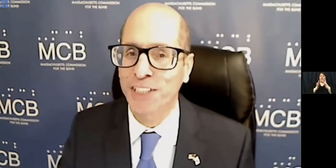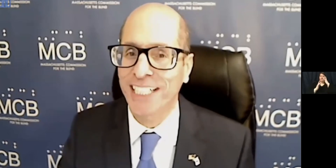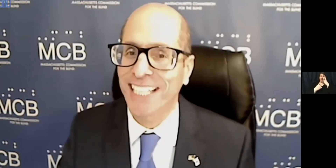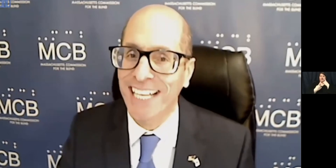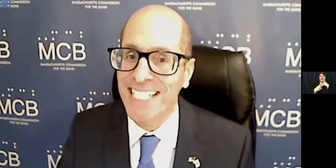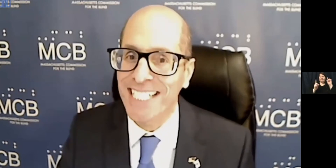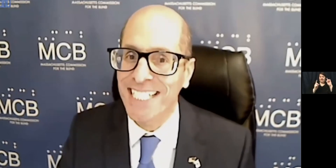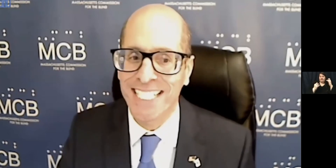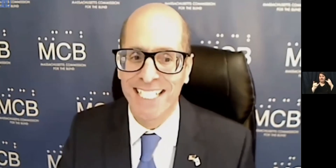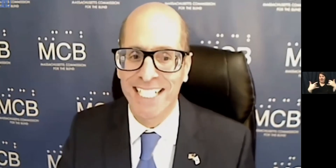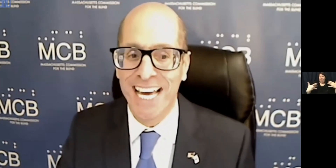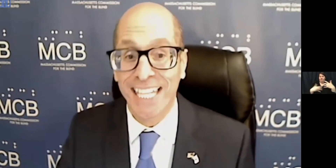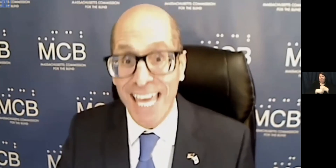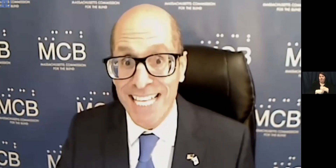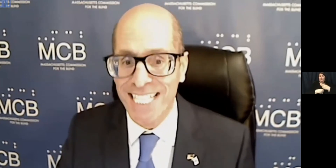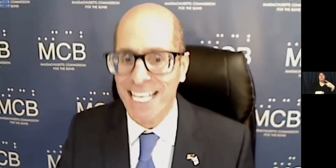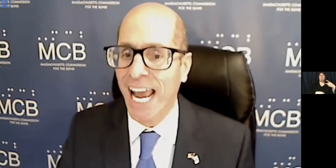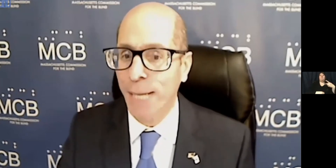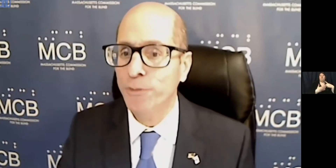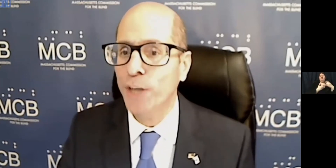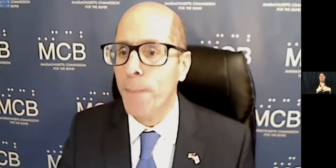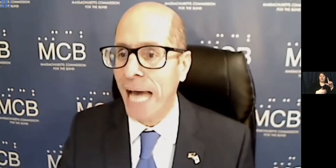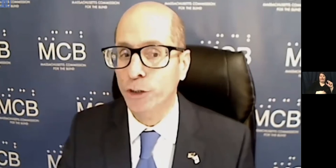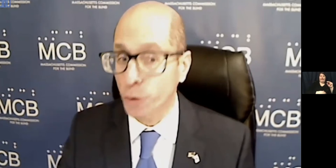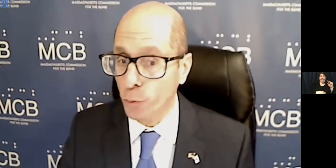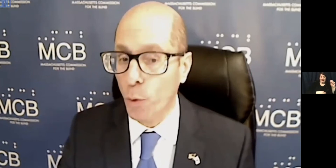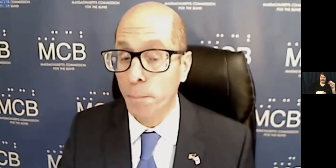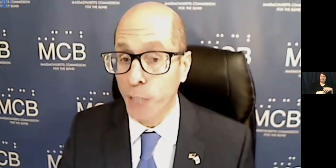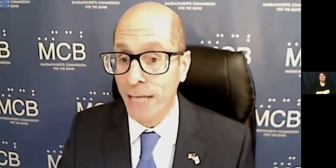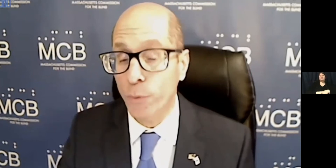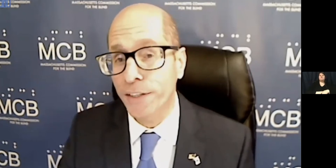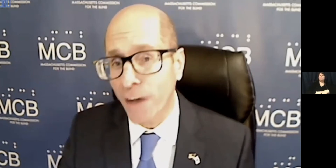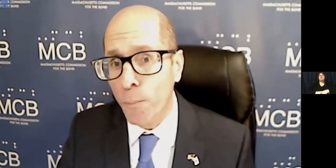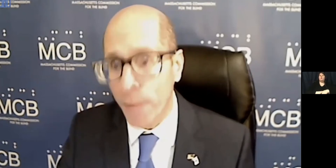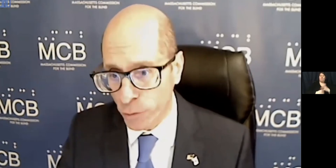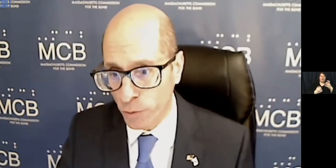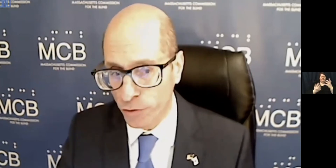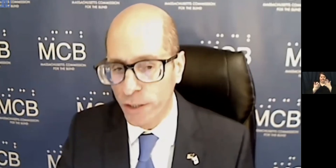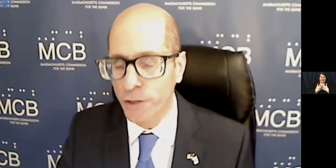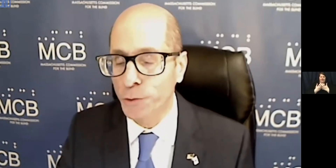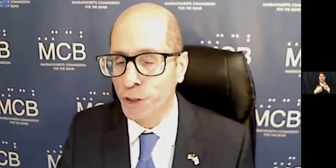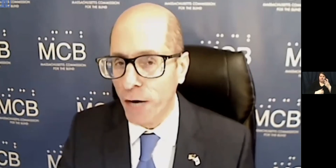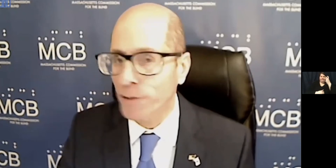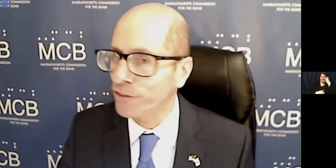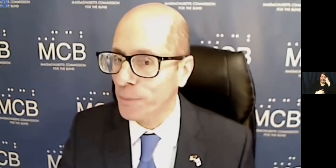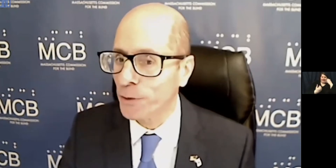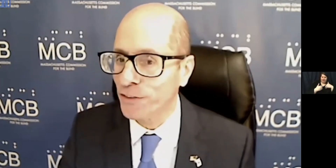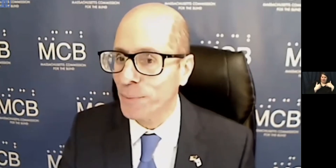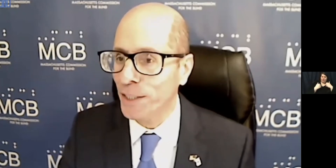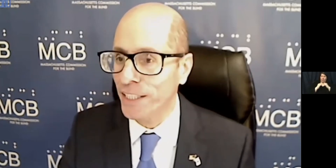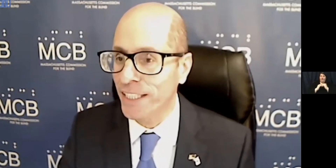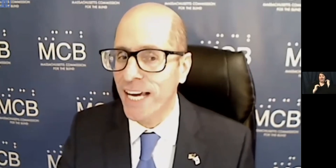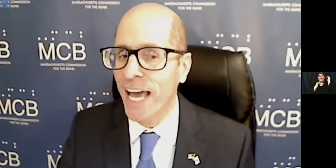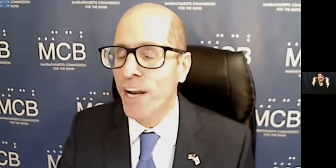as Project Lens. Lens aims to match youth who are blind with adult mentors who share